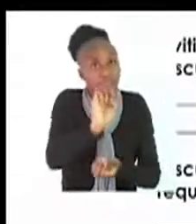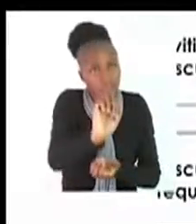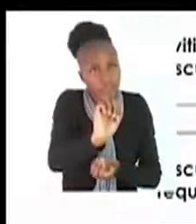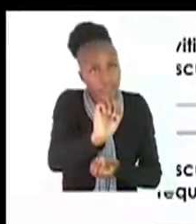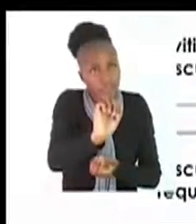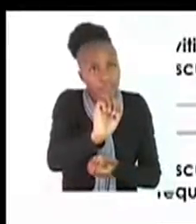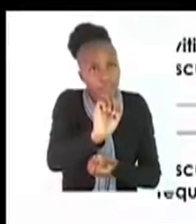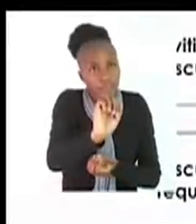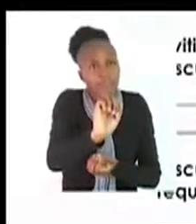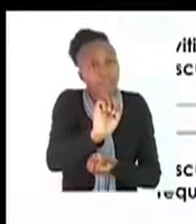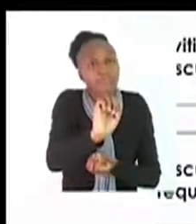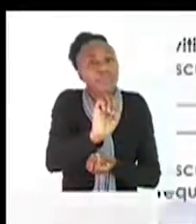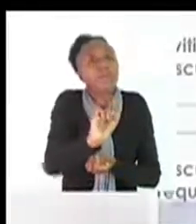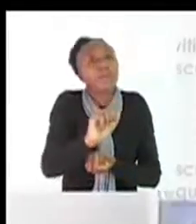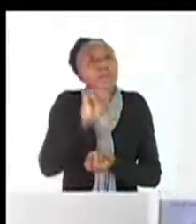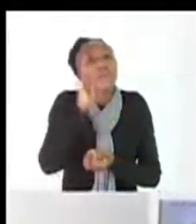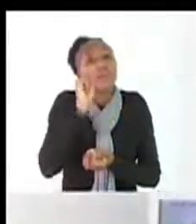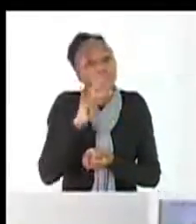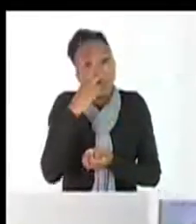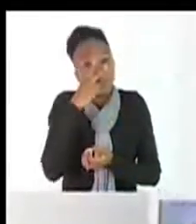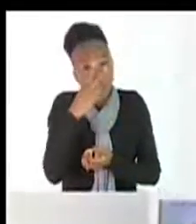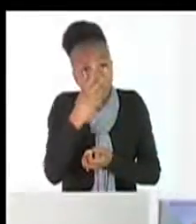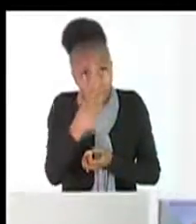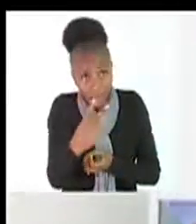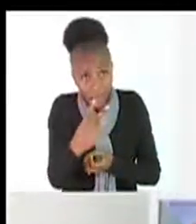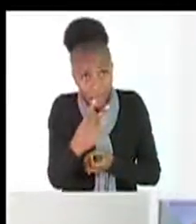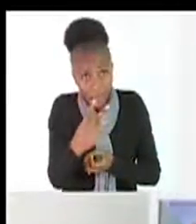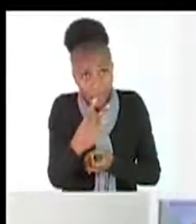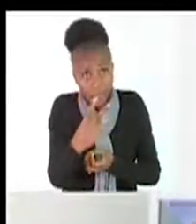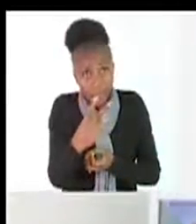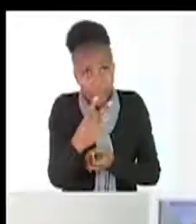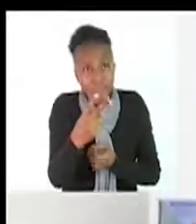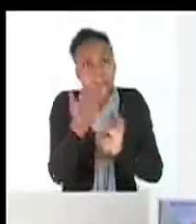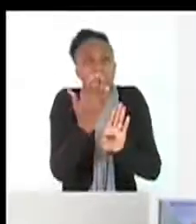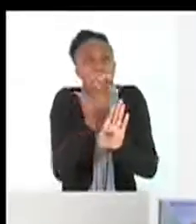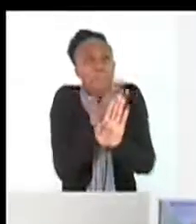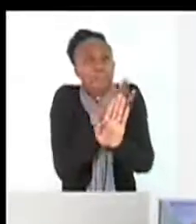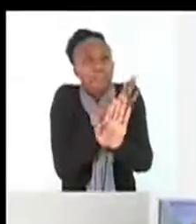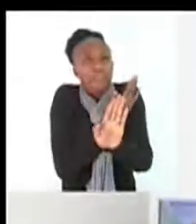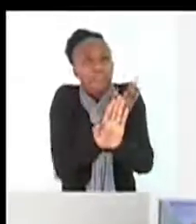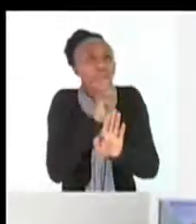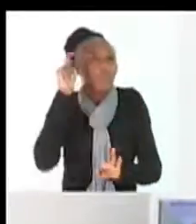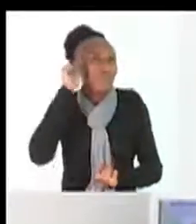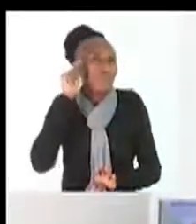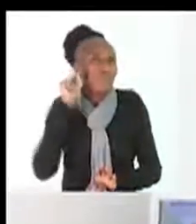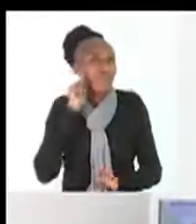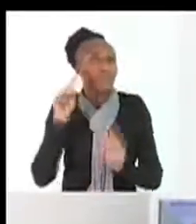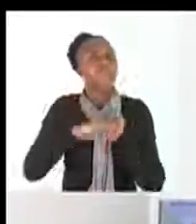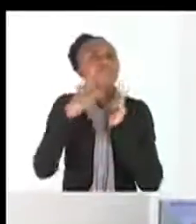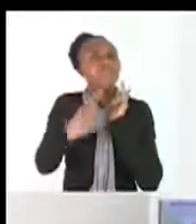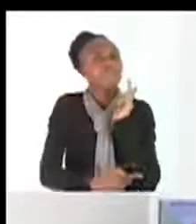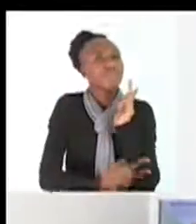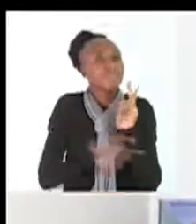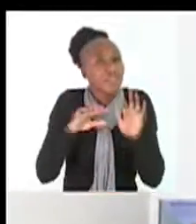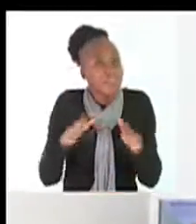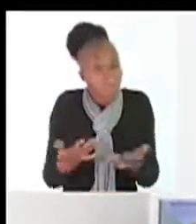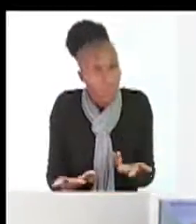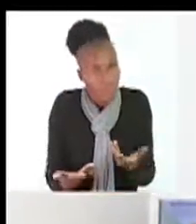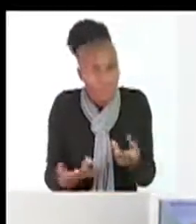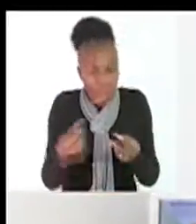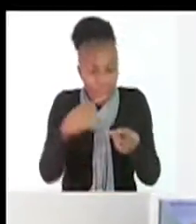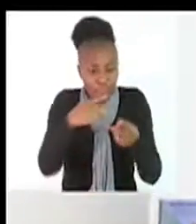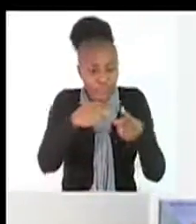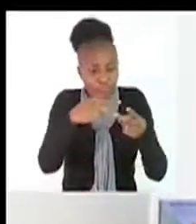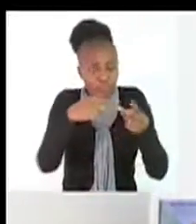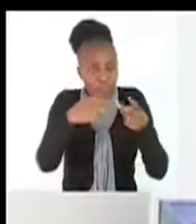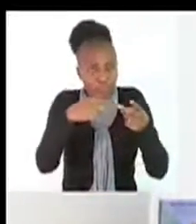as well look at on the board as well. Now, how to prevent teenage pregnancy. There are three methods you